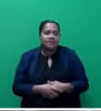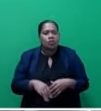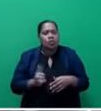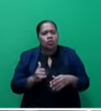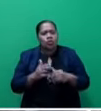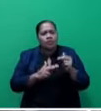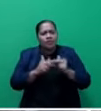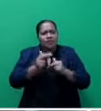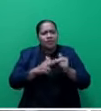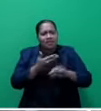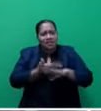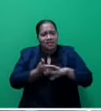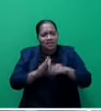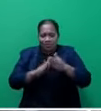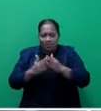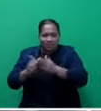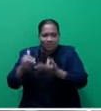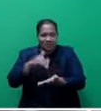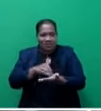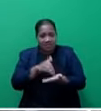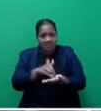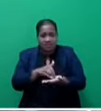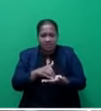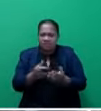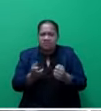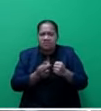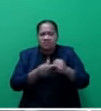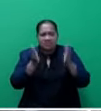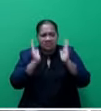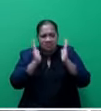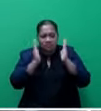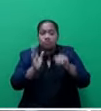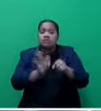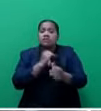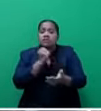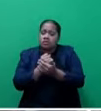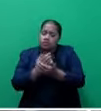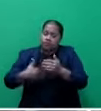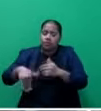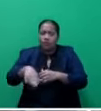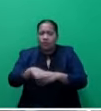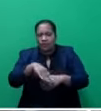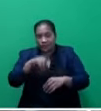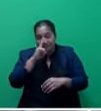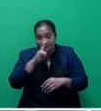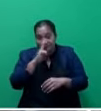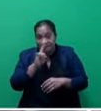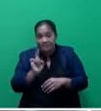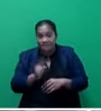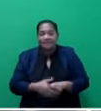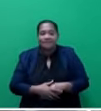new community centres or repair churches to ensure that everyone, every citizen has